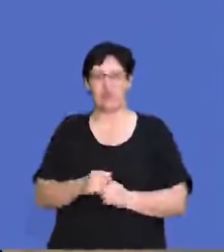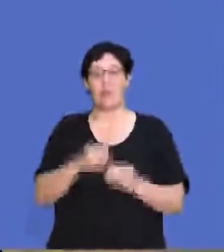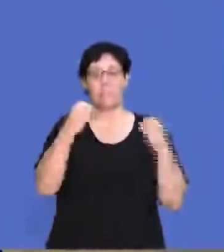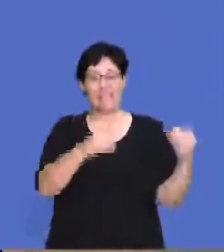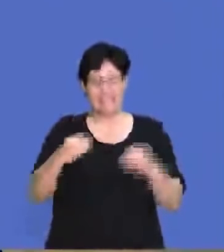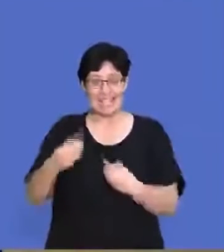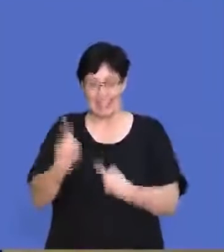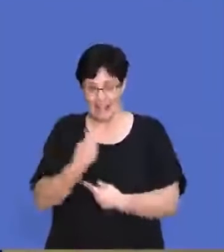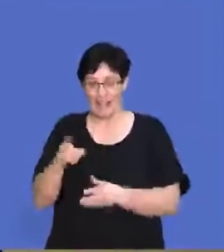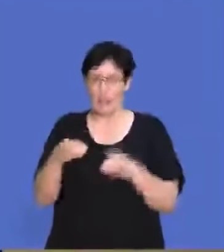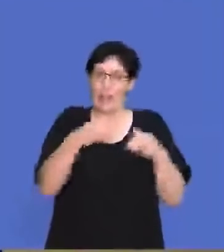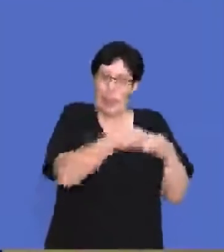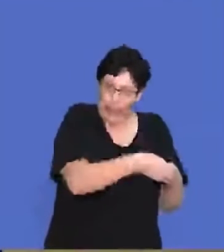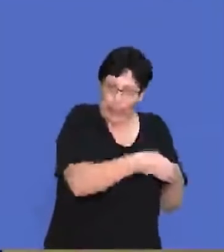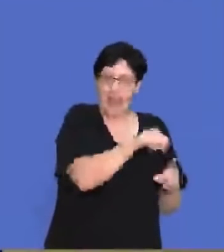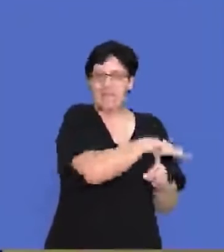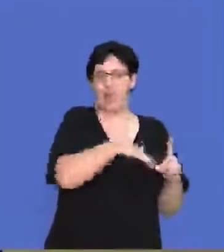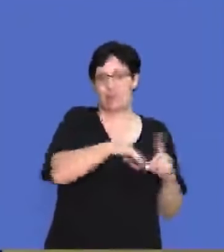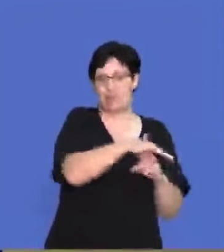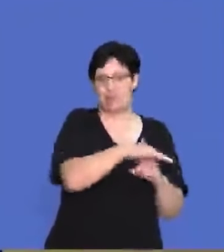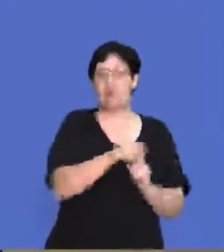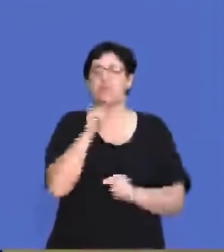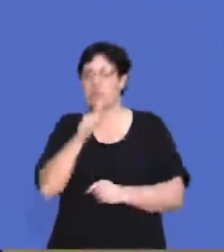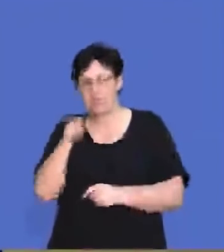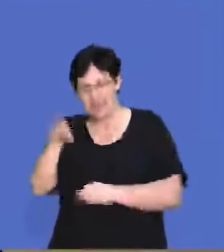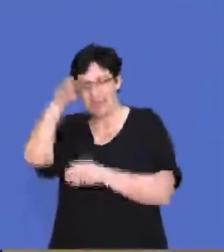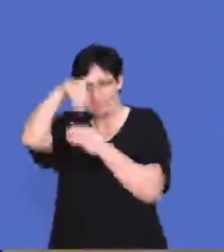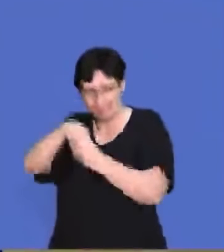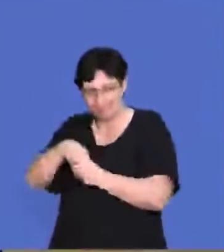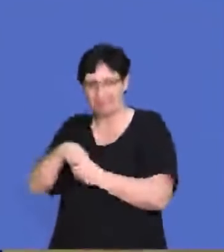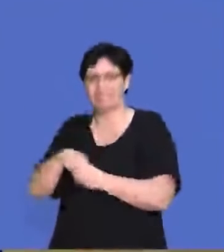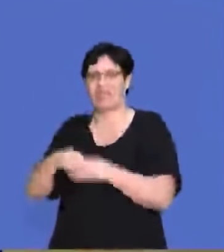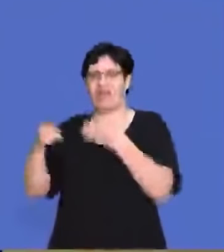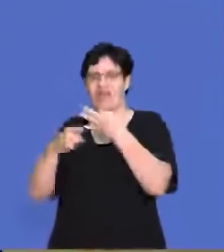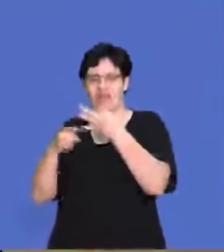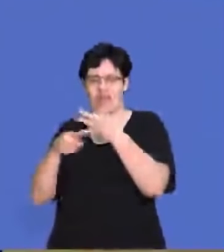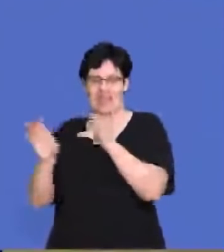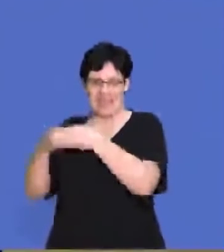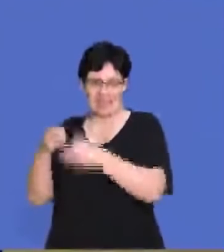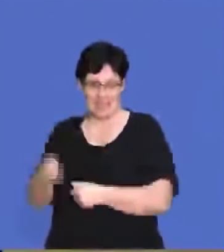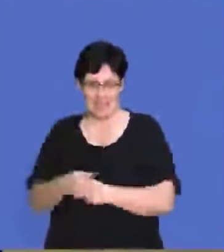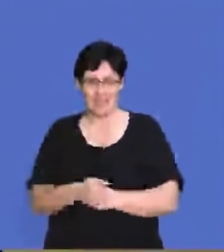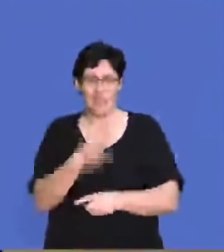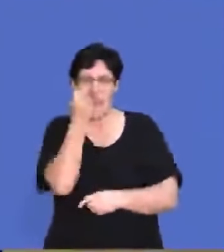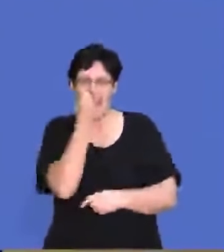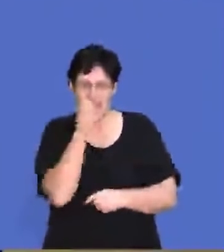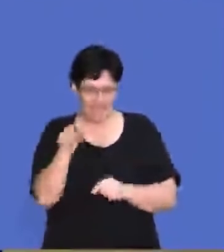the business itself is the micro environment, despite them operating in the tertiary sector. So make sure that you understand the difference